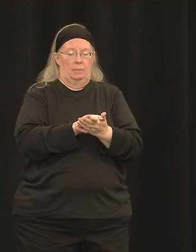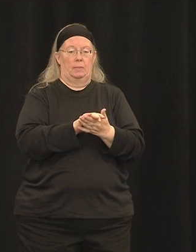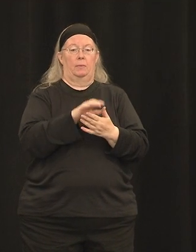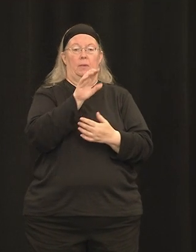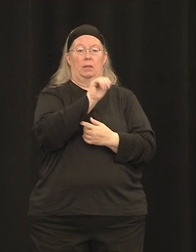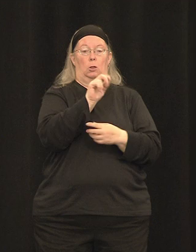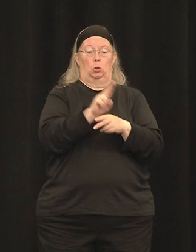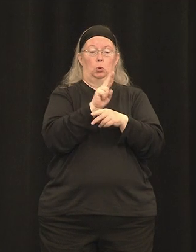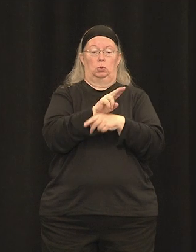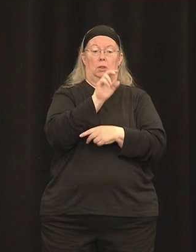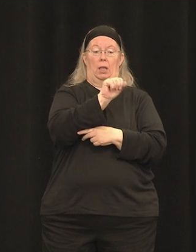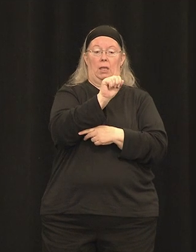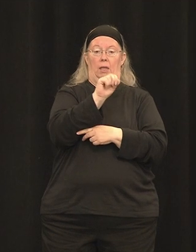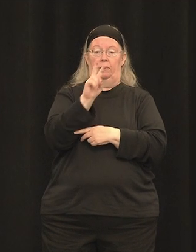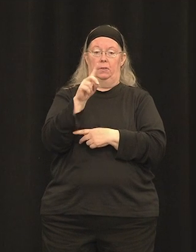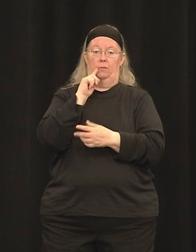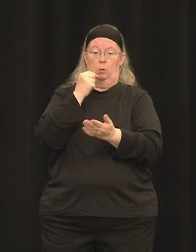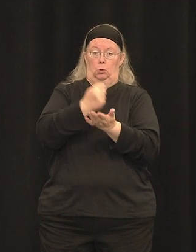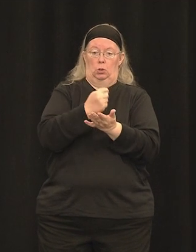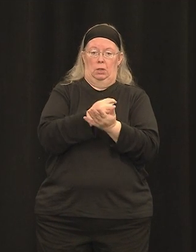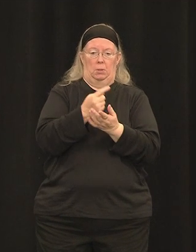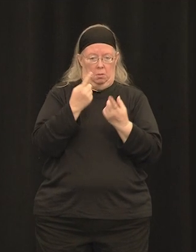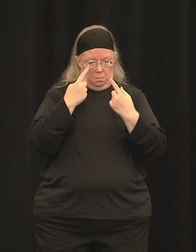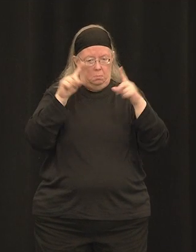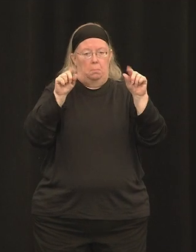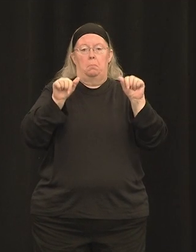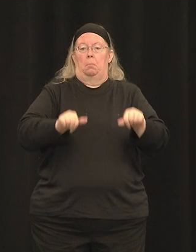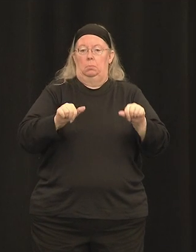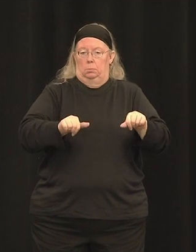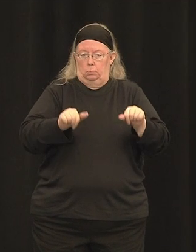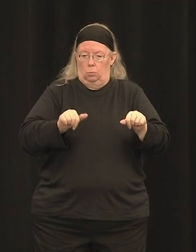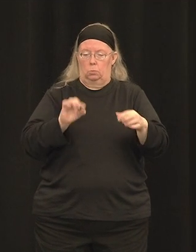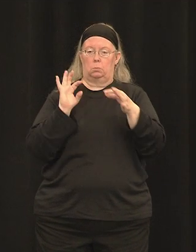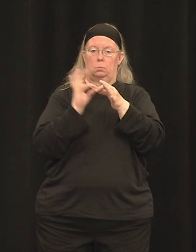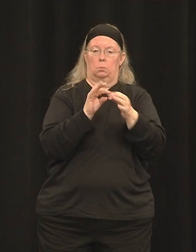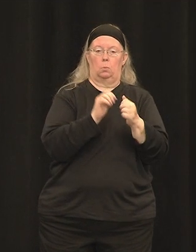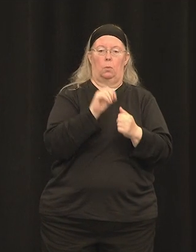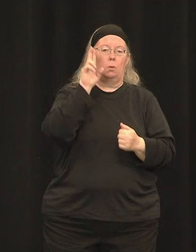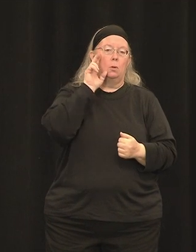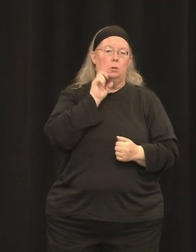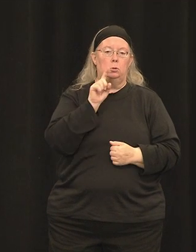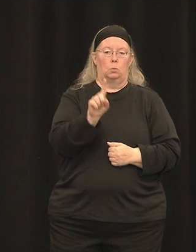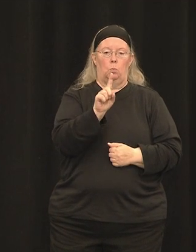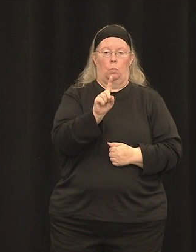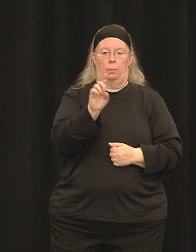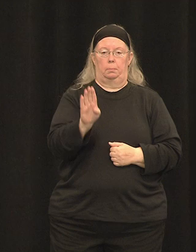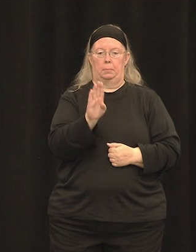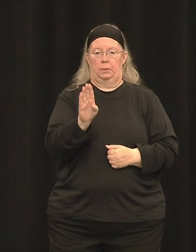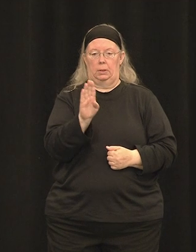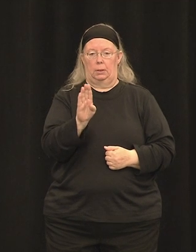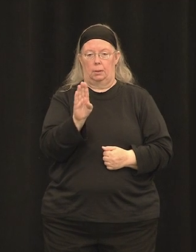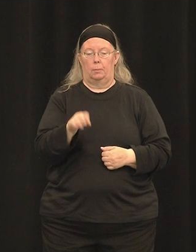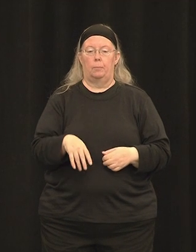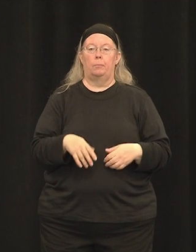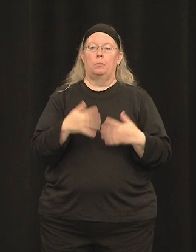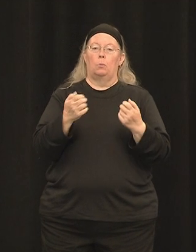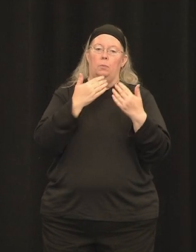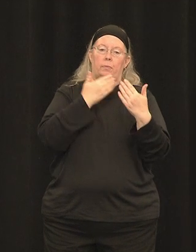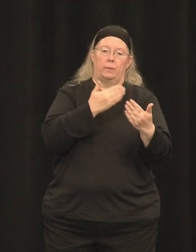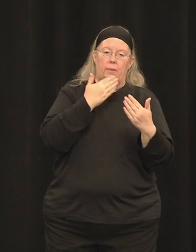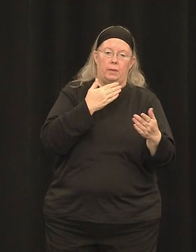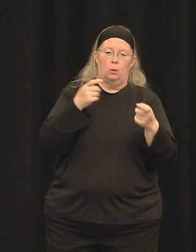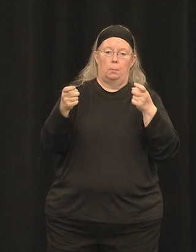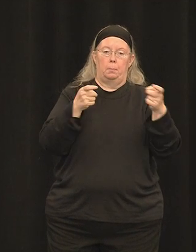associated with ASH1B. So finally, I just want to thank the management team at Atsena Therapeutics, our CEO,